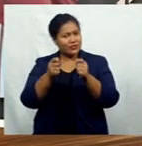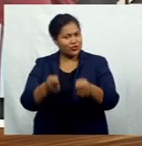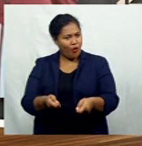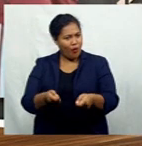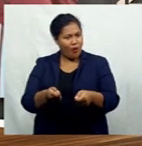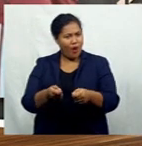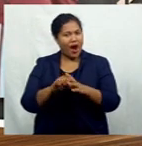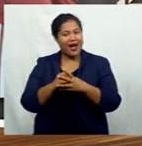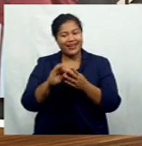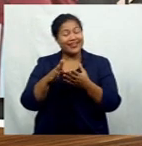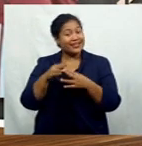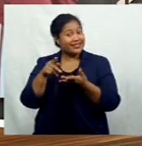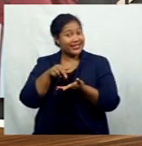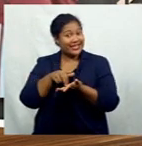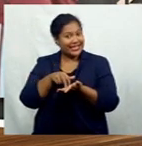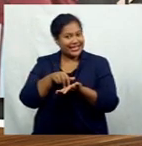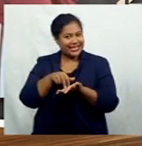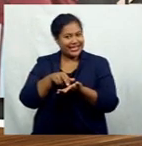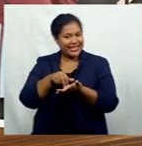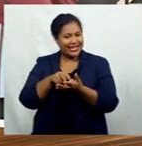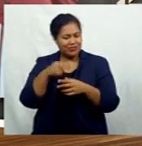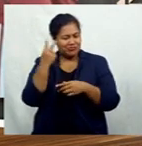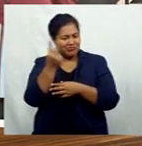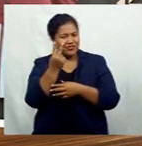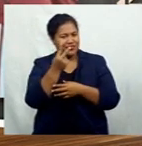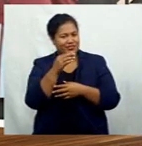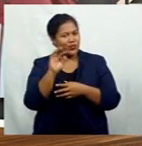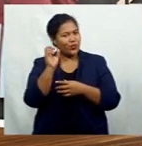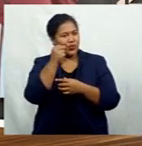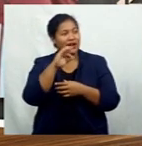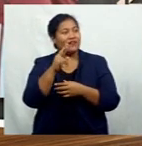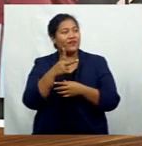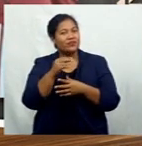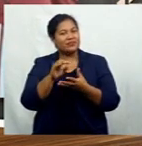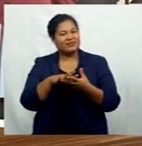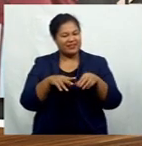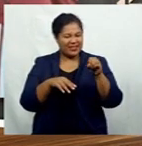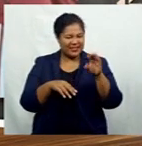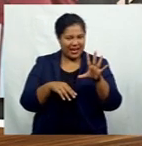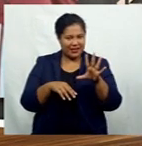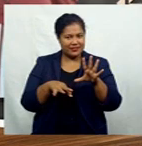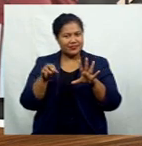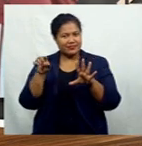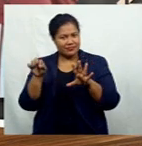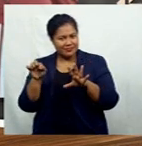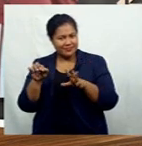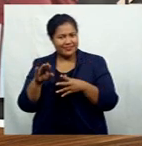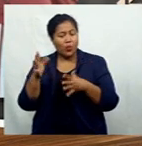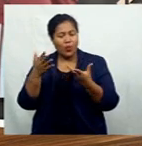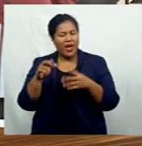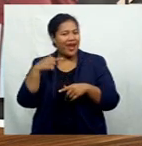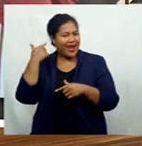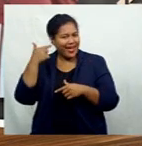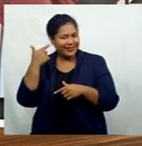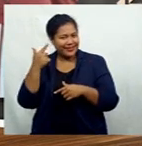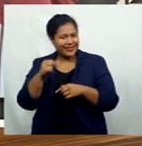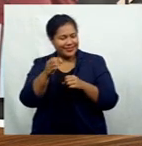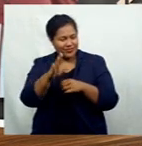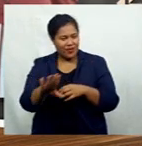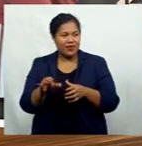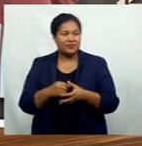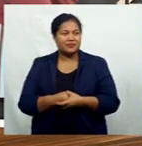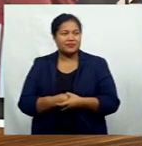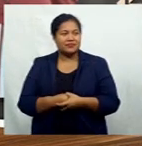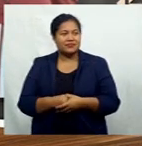English Premier League in a dominant victory for the Hammers over 10-man Leicester City at London Stadium. West Ham thumped Leicester